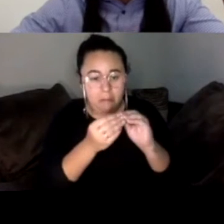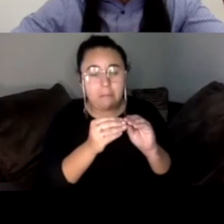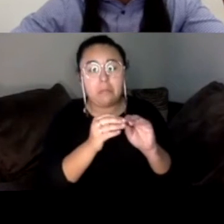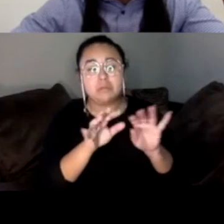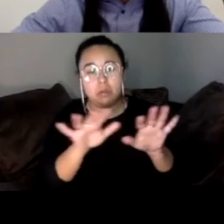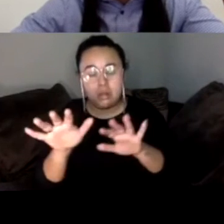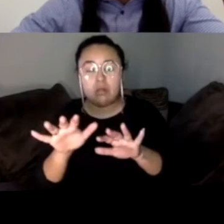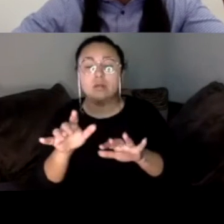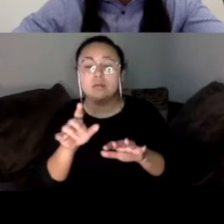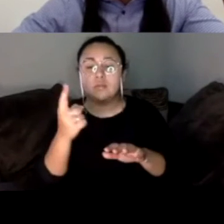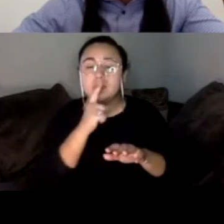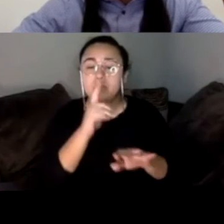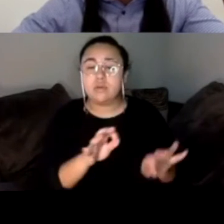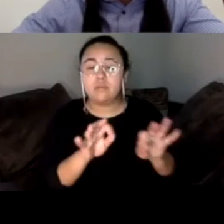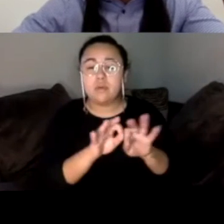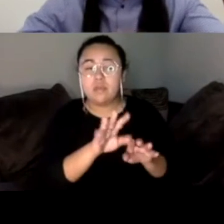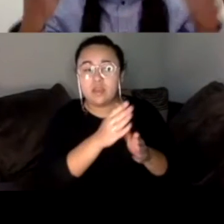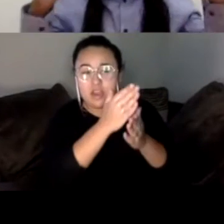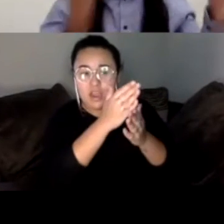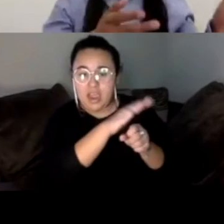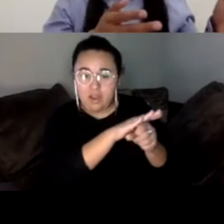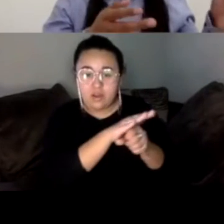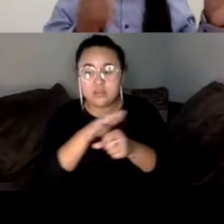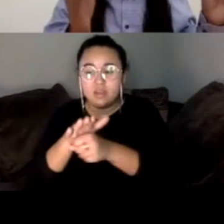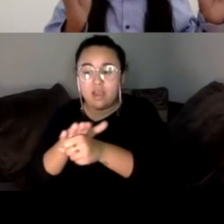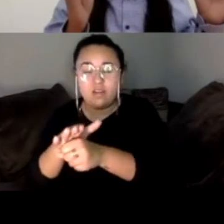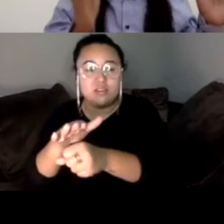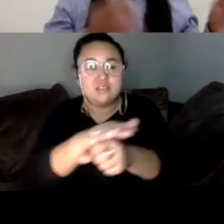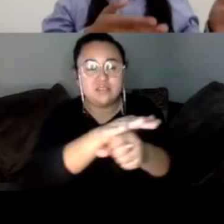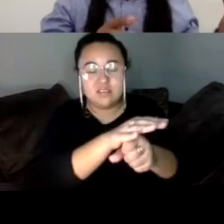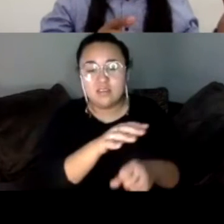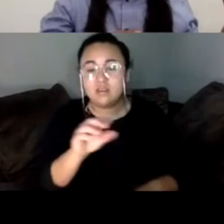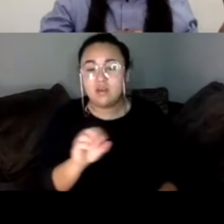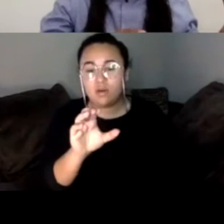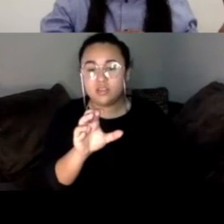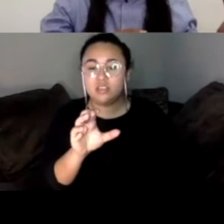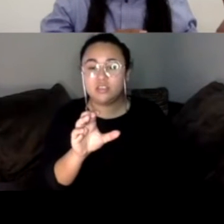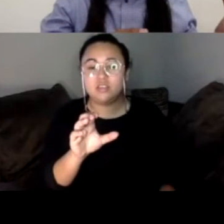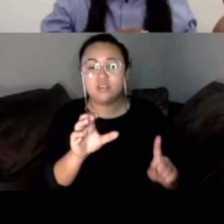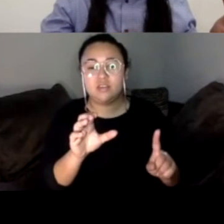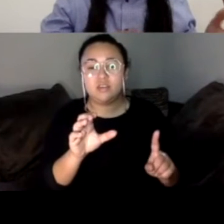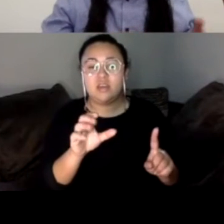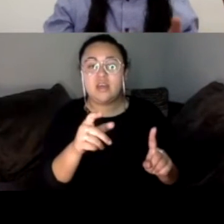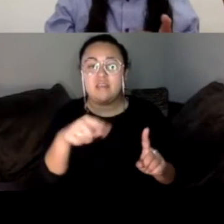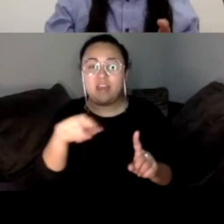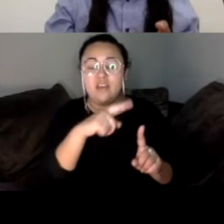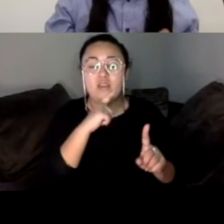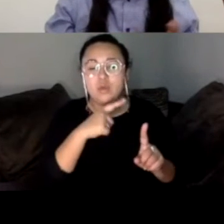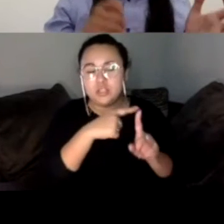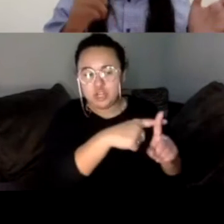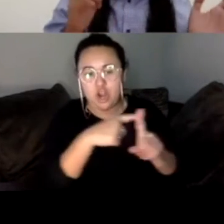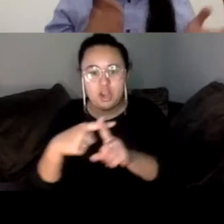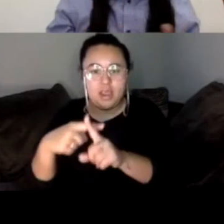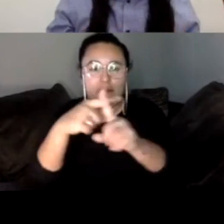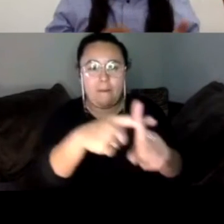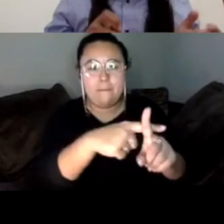important is like there's sections of Orange County that are like right on like that target population that we're talking about. So if we look at